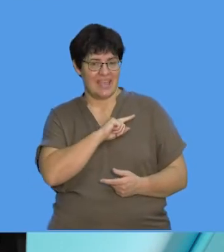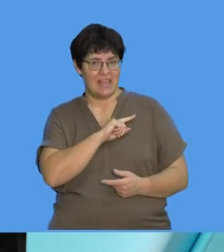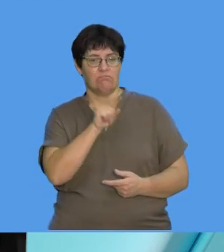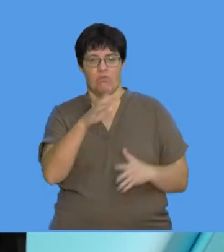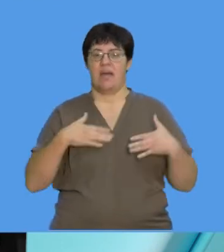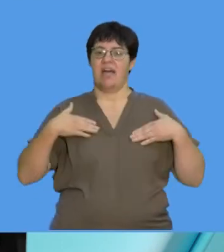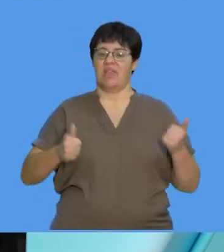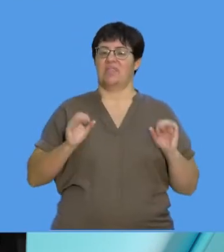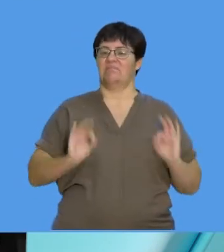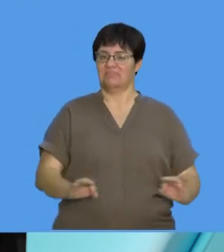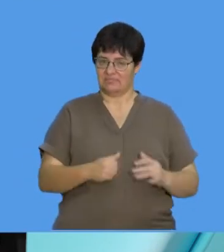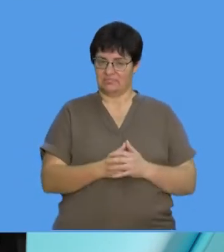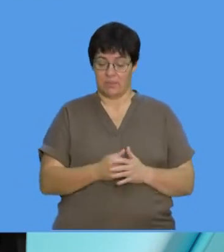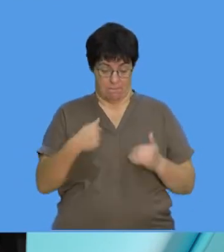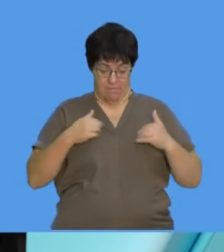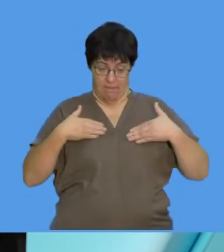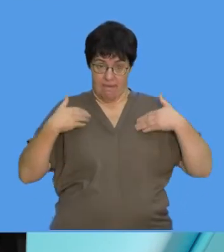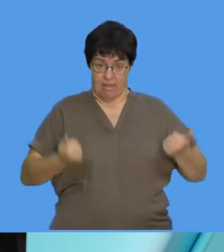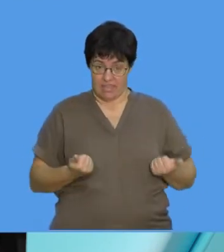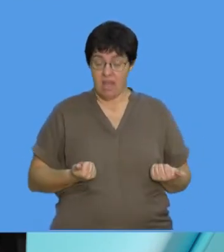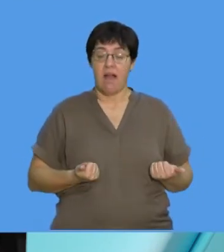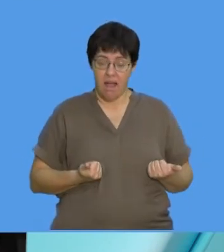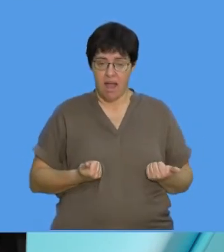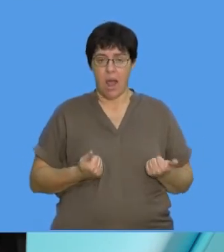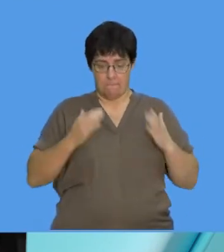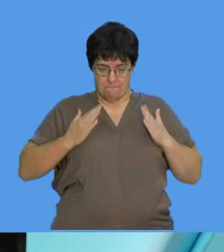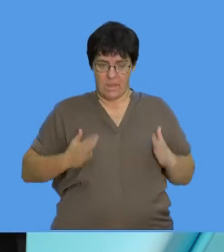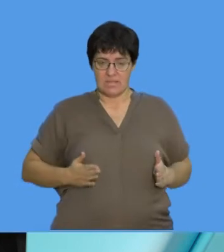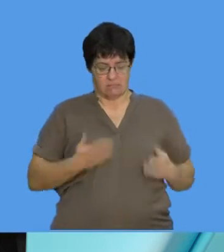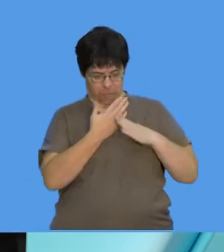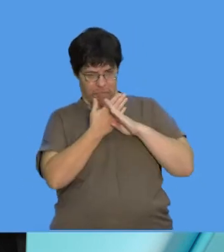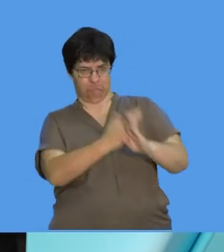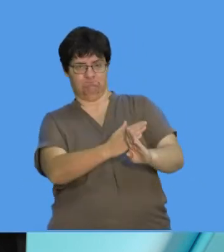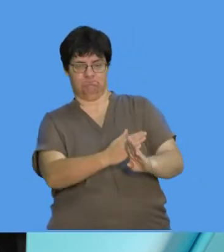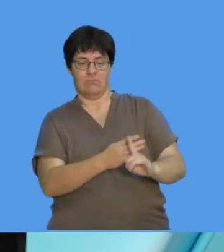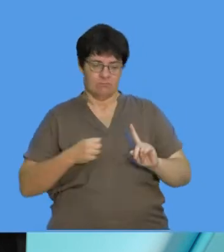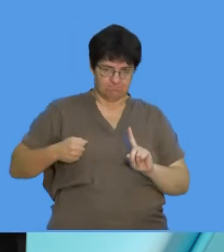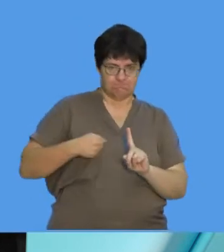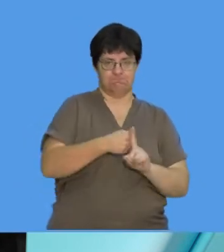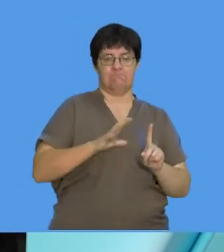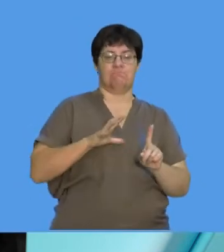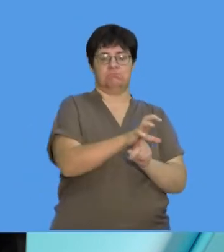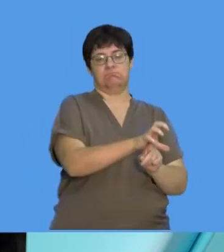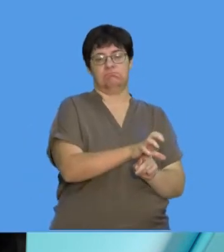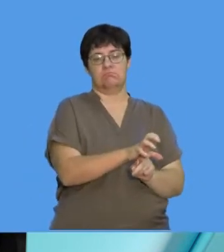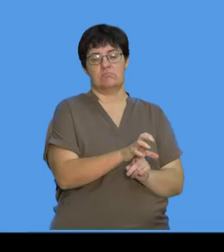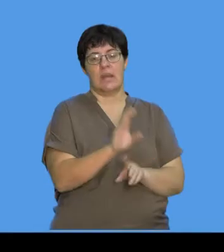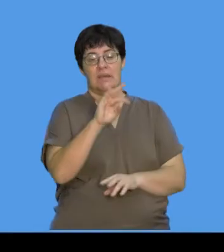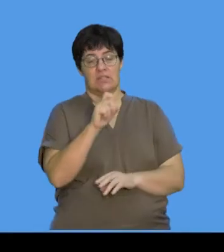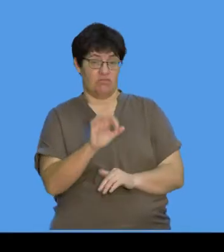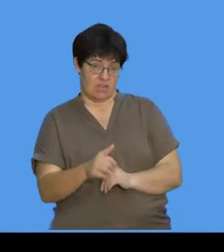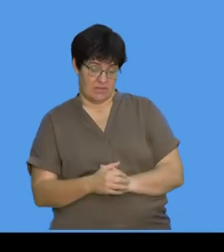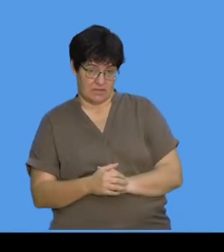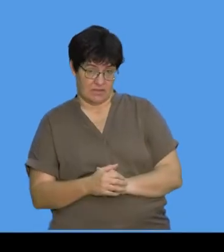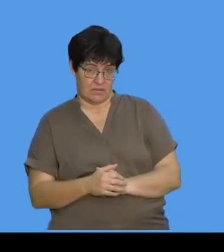you're healthy. So if I'm healthy, my immune system, right, can fight the bacteria. Or what it does,